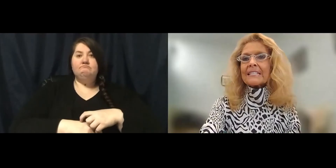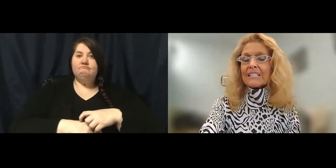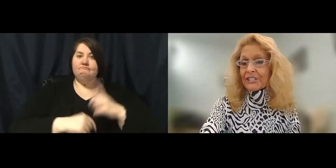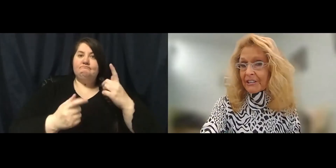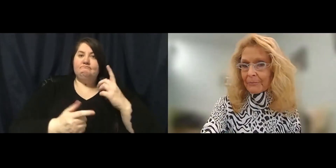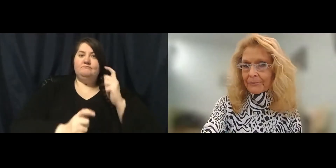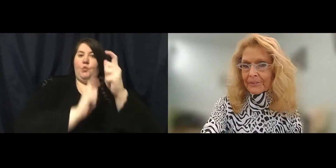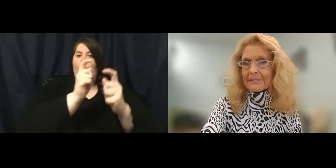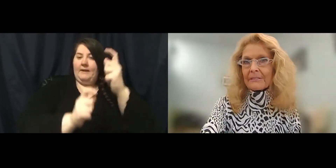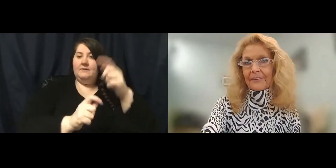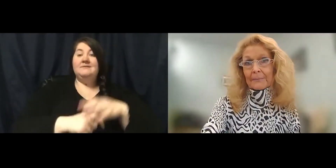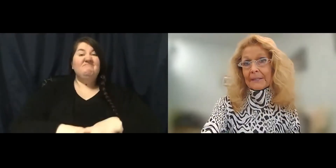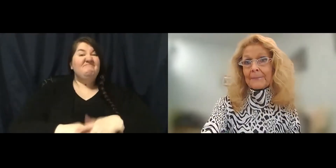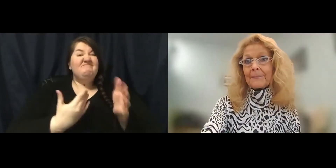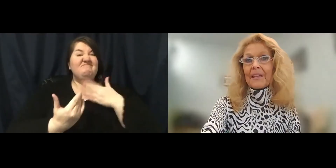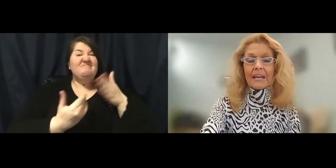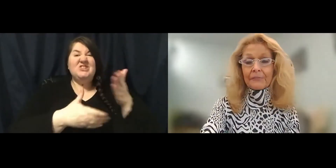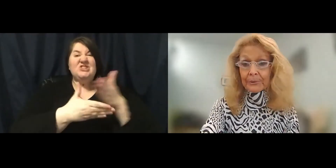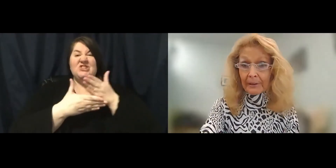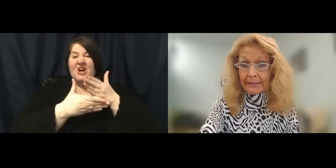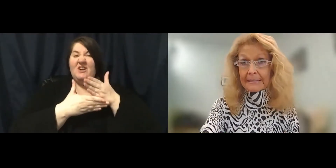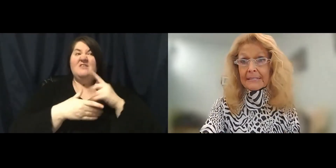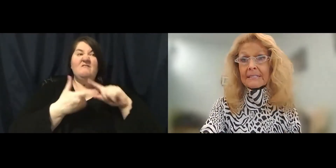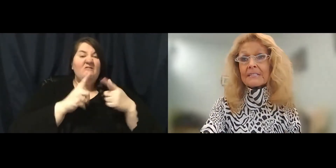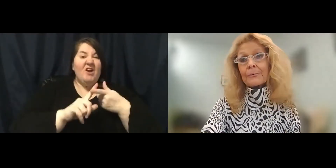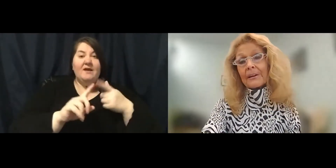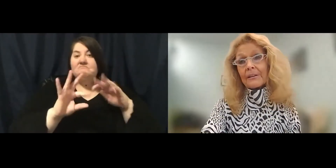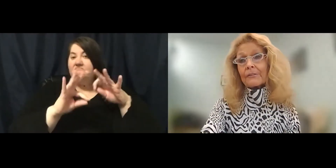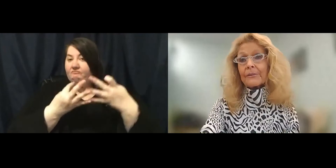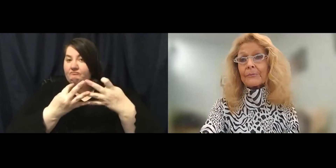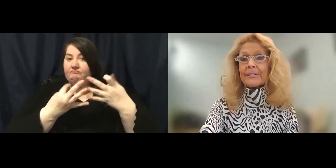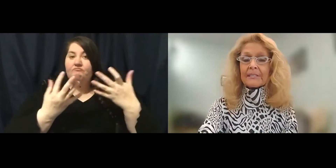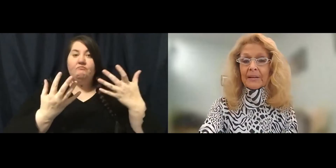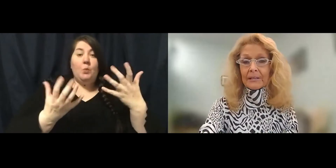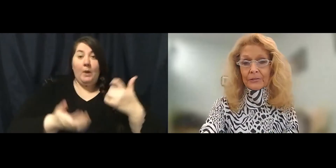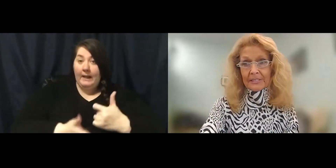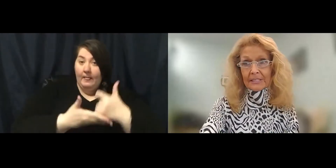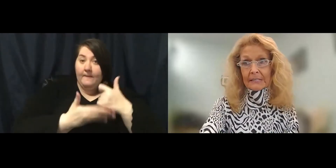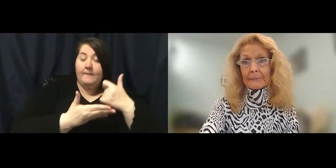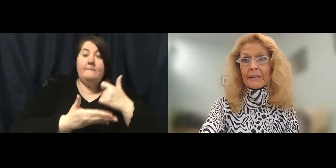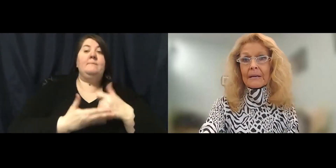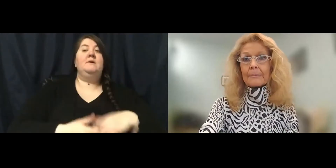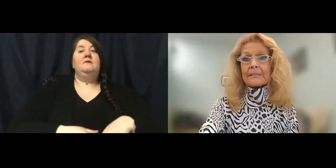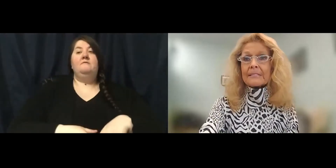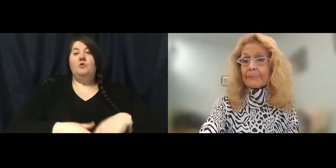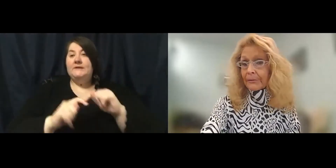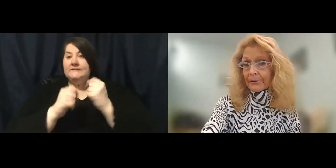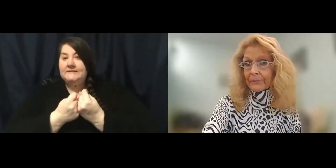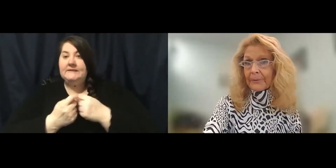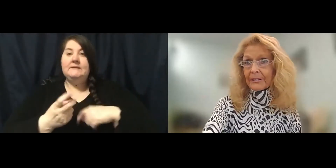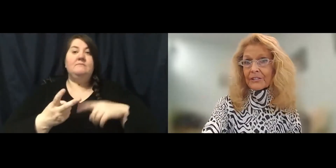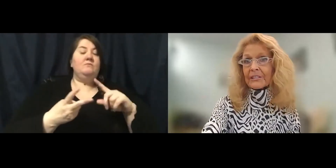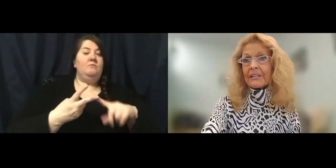can easily share it with friends and family. If you would like assistance creating your fundraising page or team, please submit